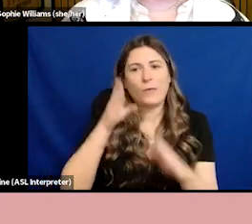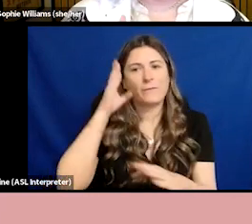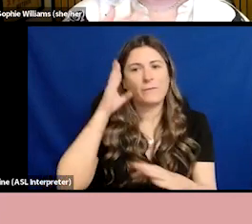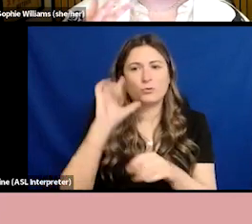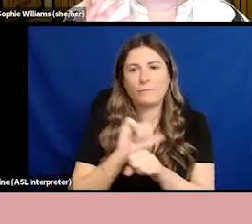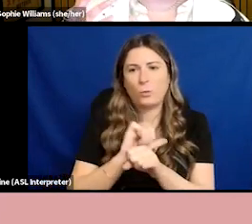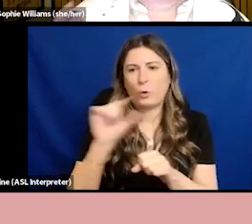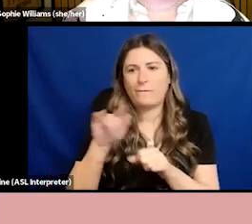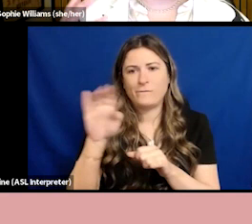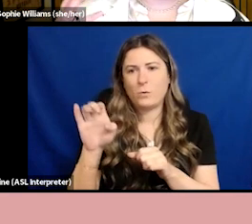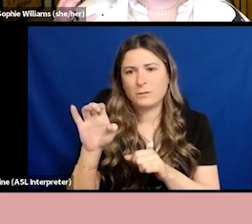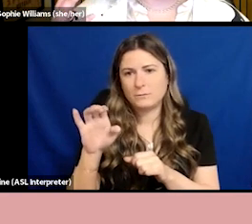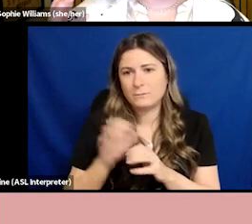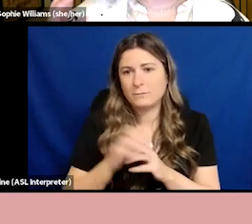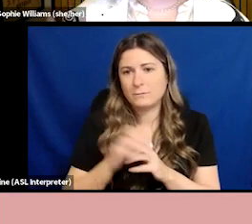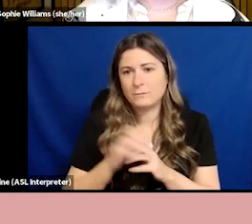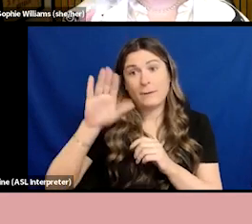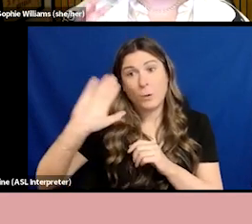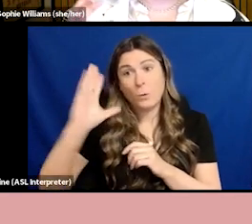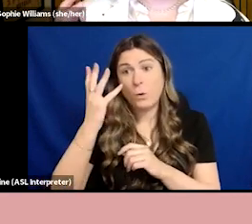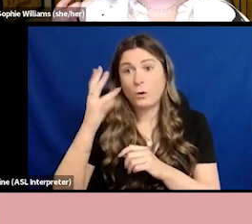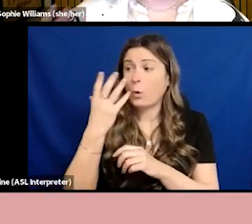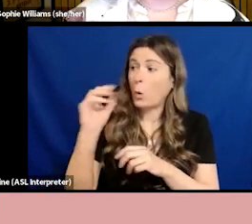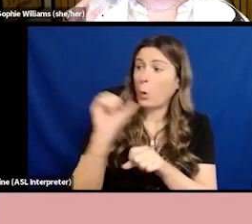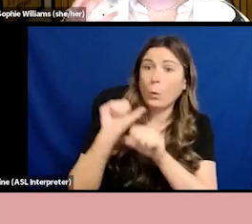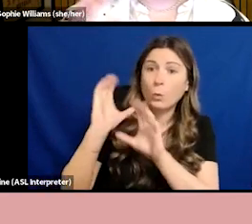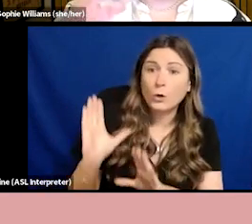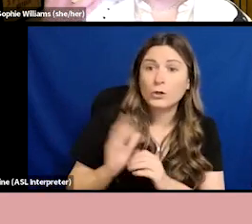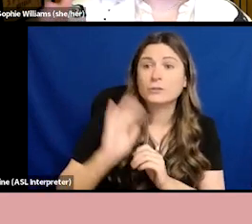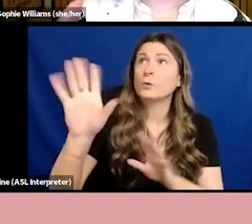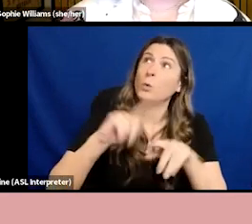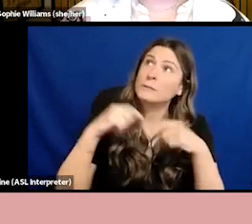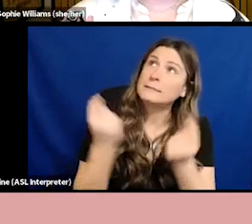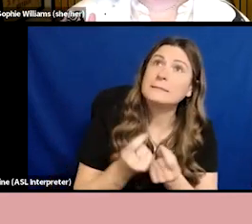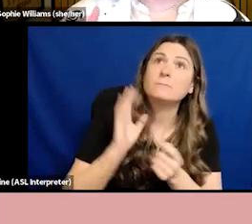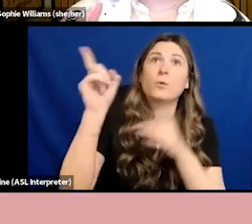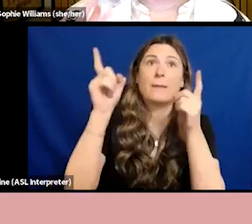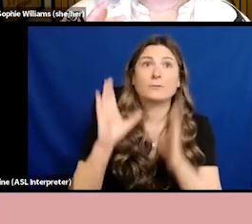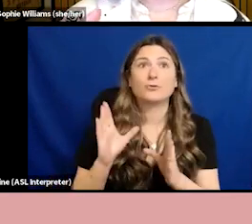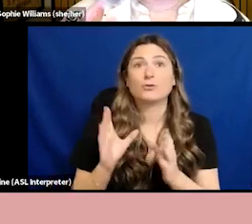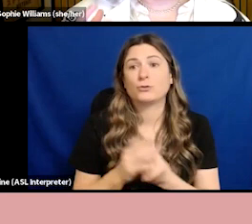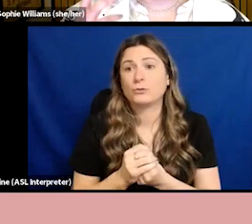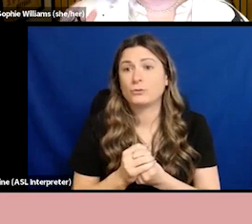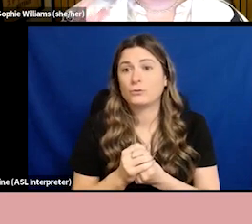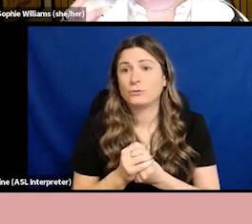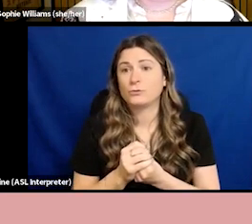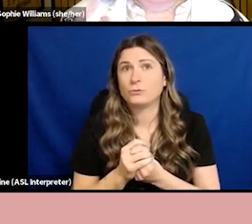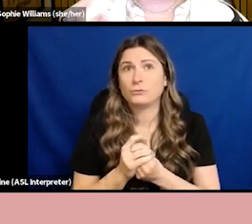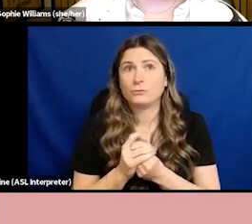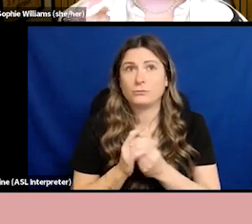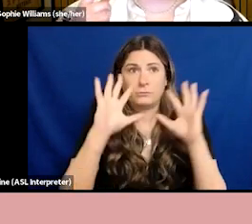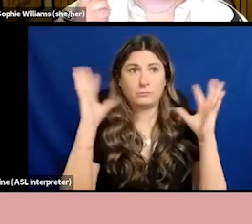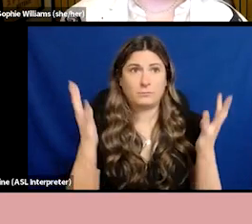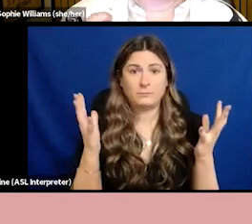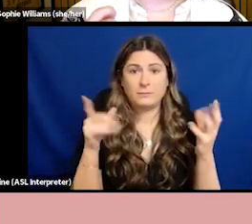colleagues, think about the people who you respect, think about your team, think about your managers. This is not the future of